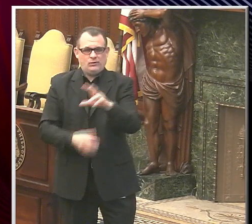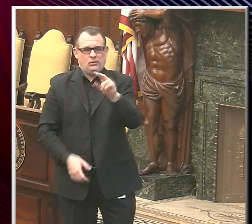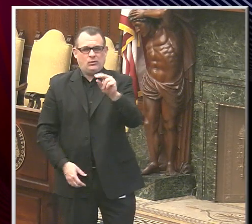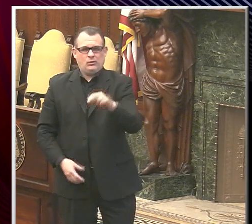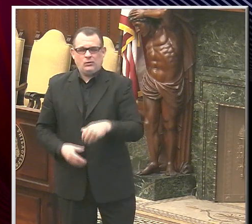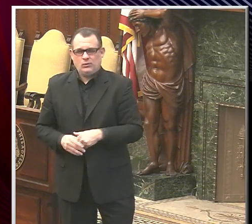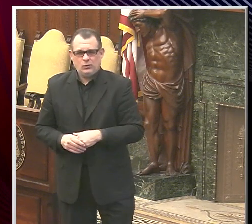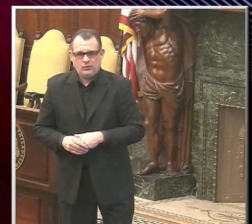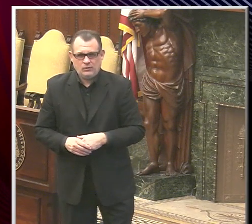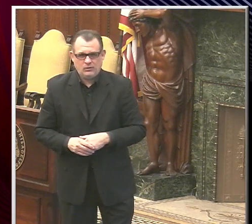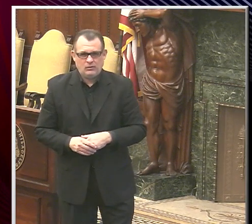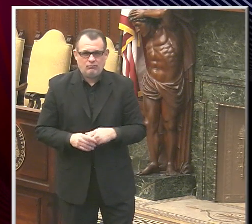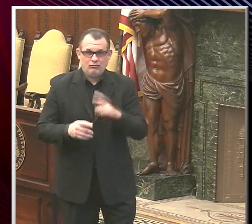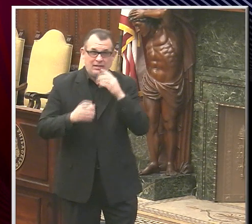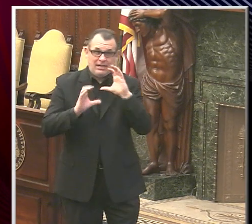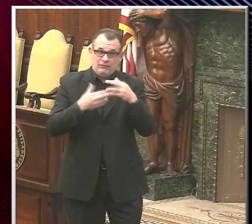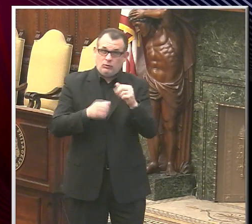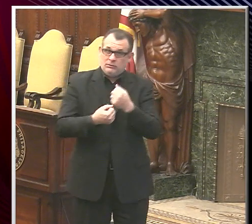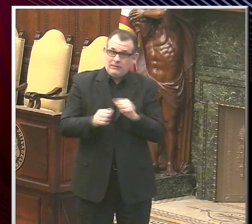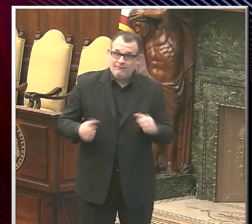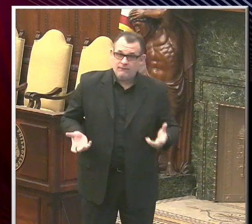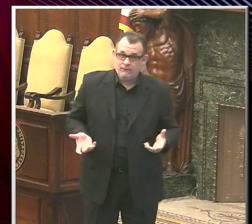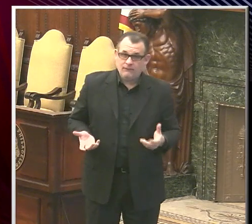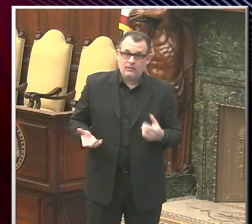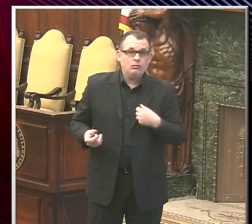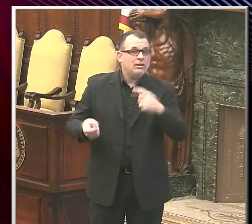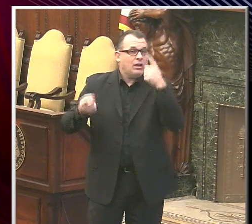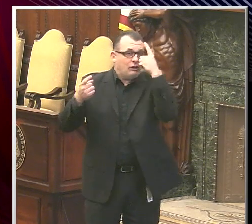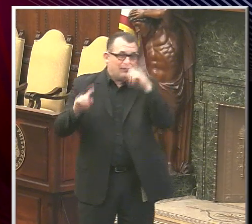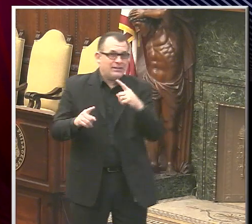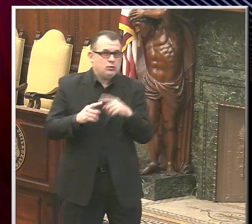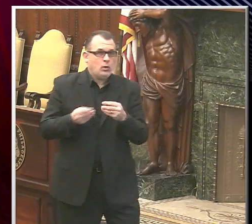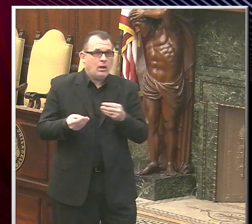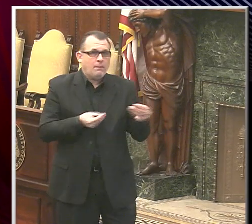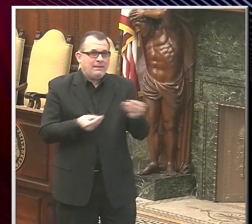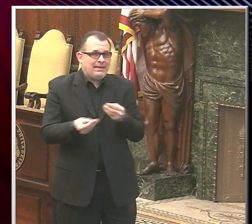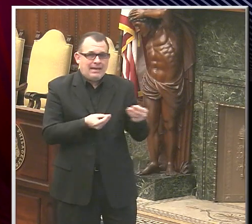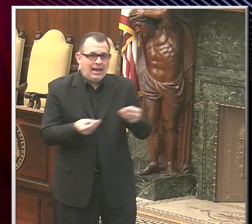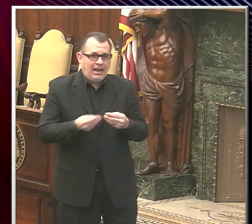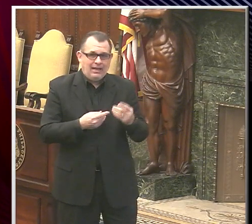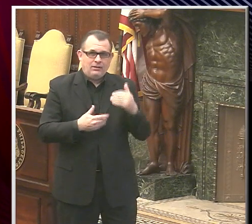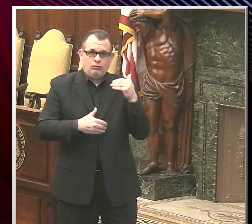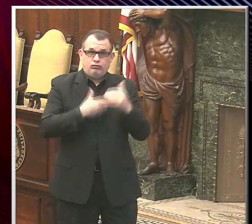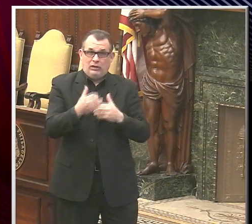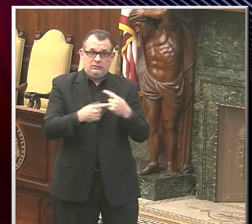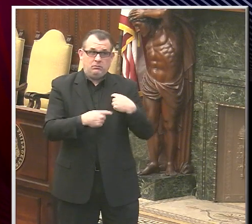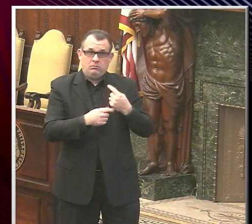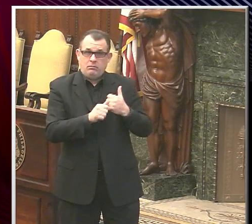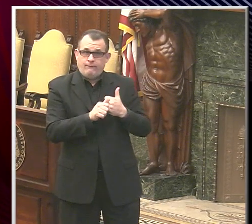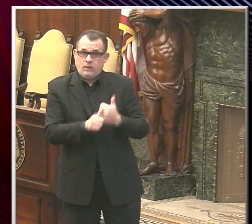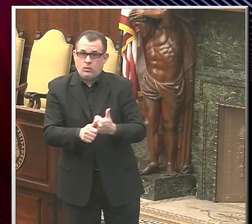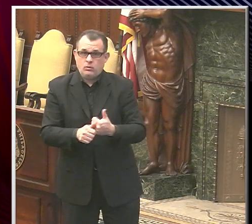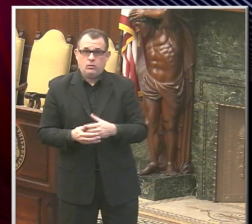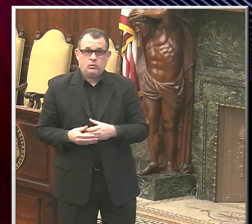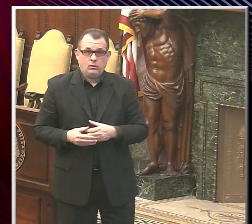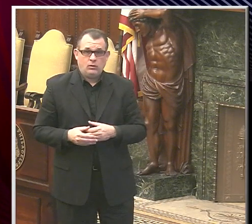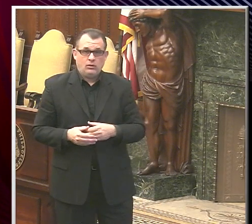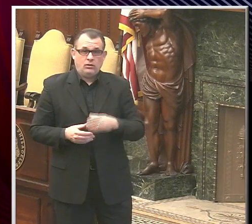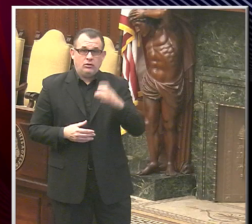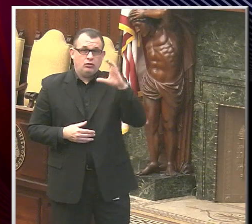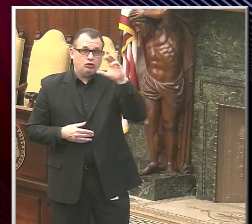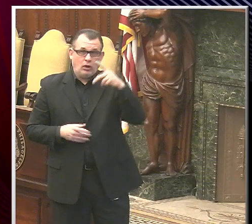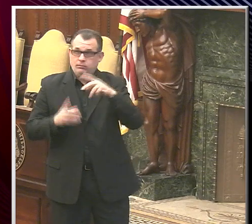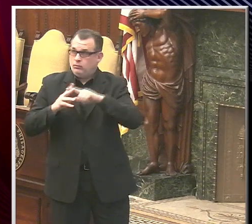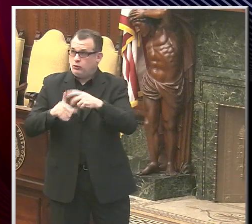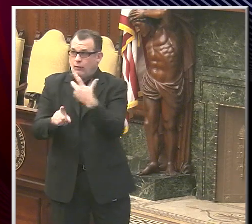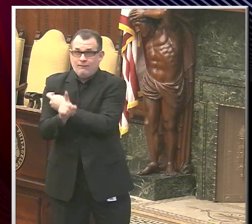classrooms are safe. We agreed to do a mediator, which we're doing. That's the process we're following. In the meantime, we're getting chopped to vaccinate people. believe